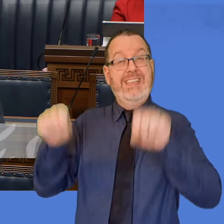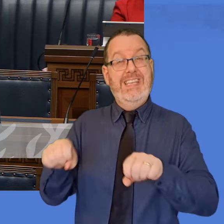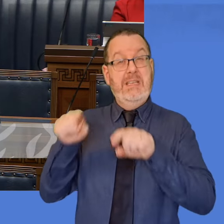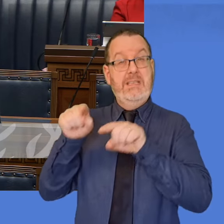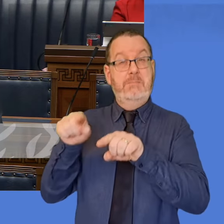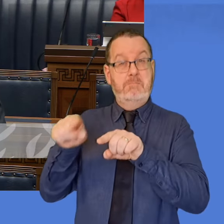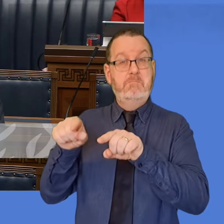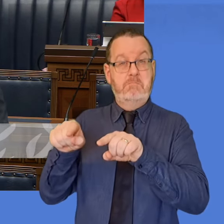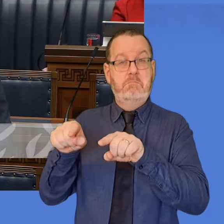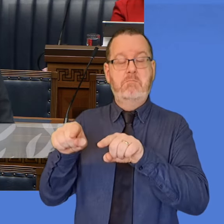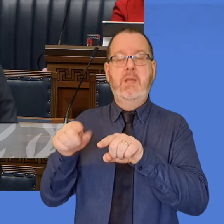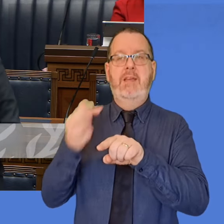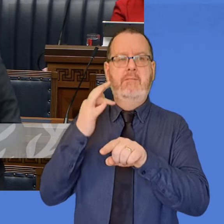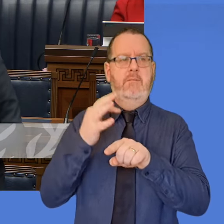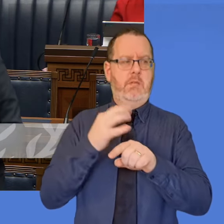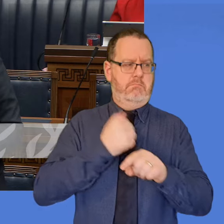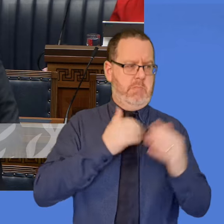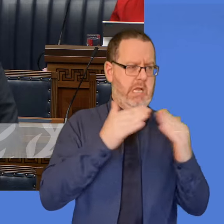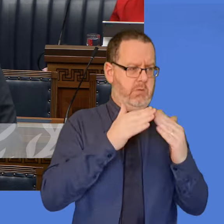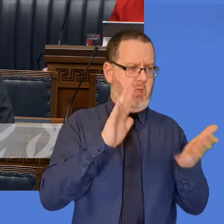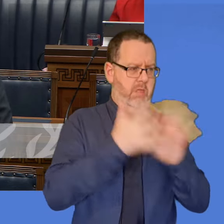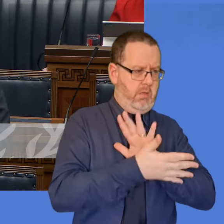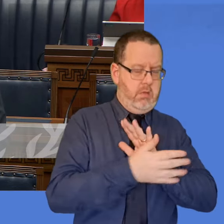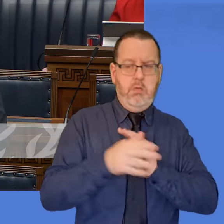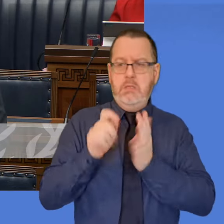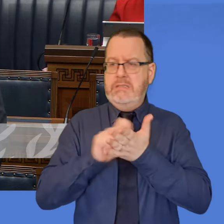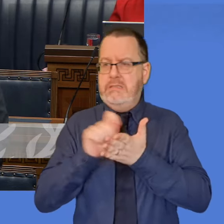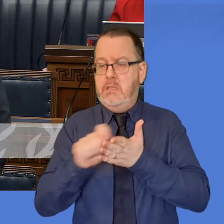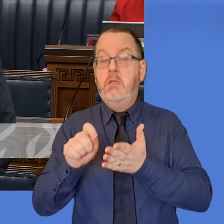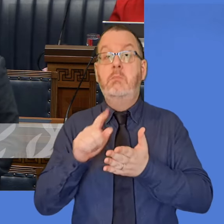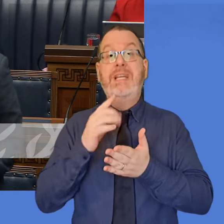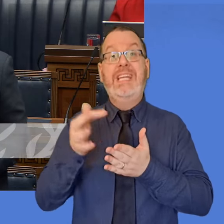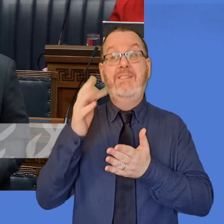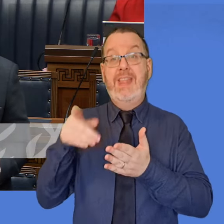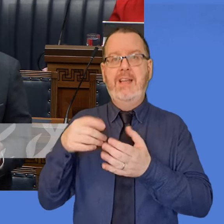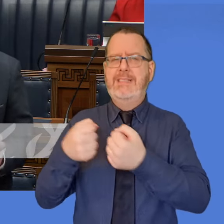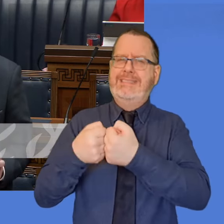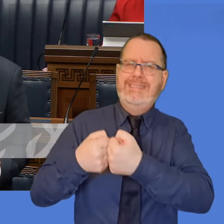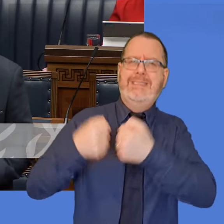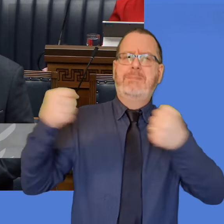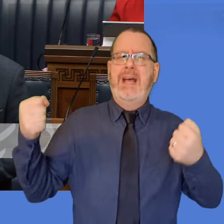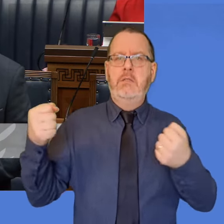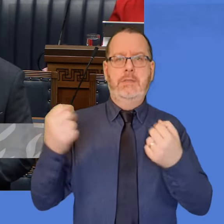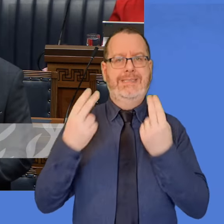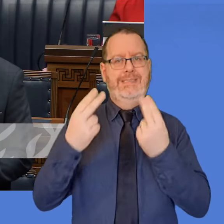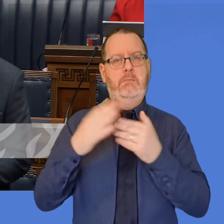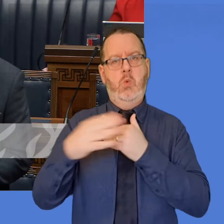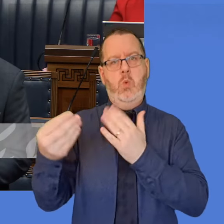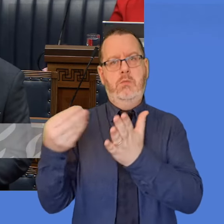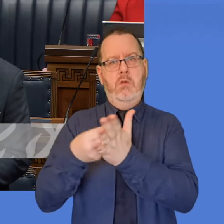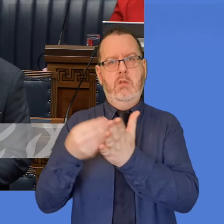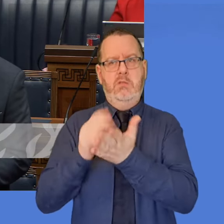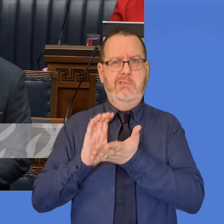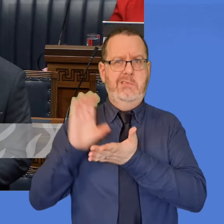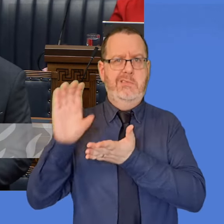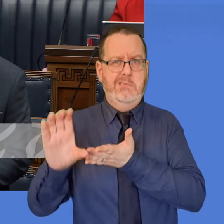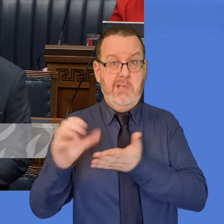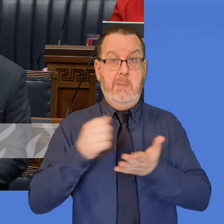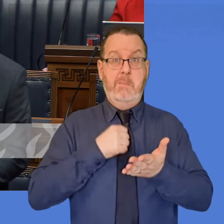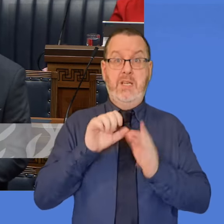that scheme is likely to incur additional costs, for which there is no budget available at this moment in time.